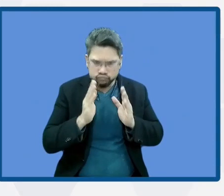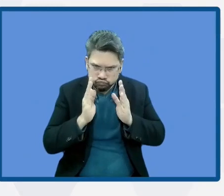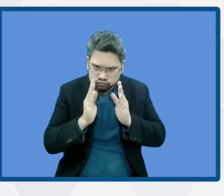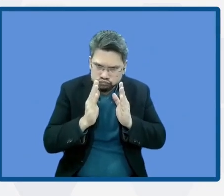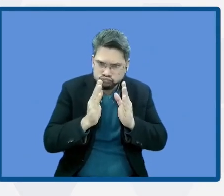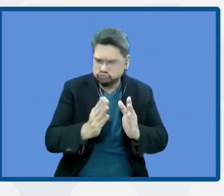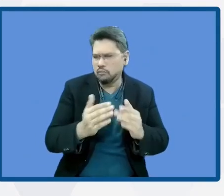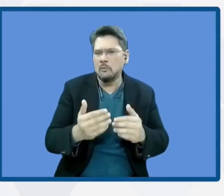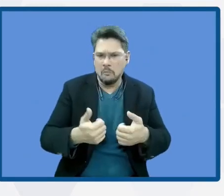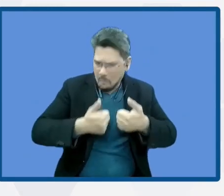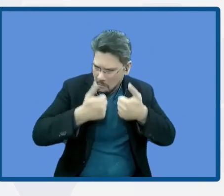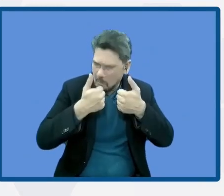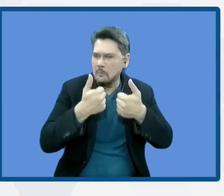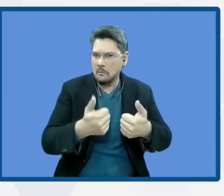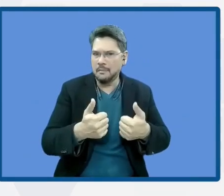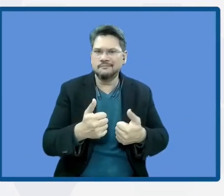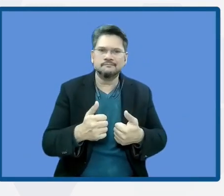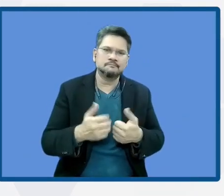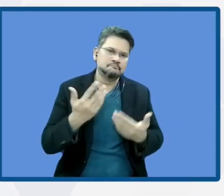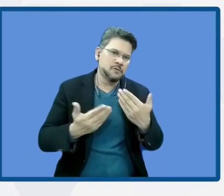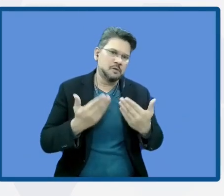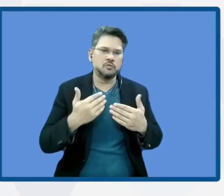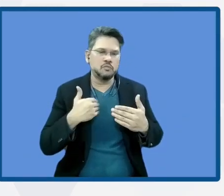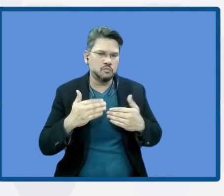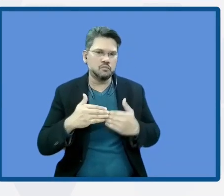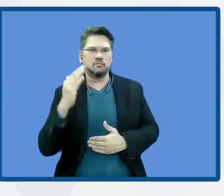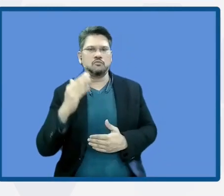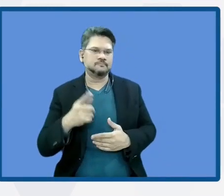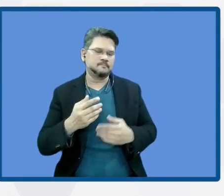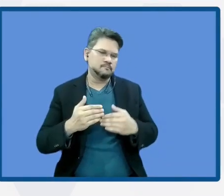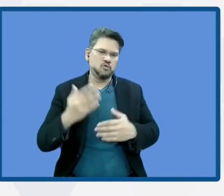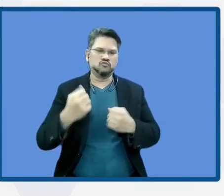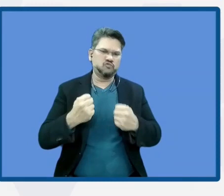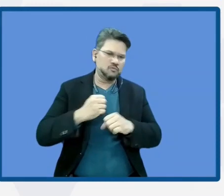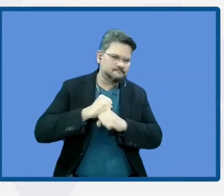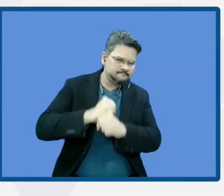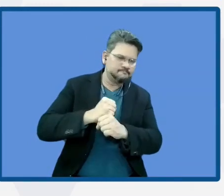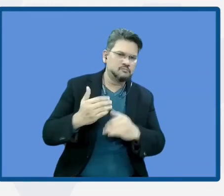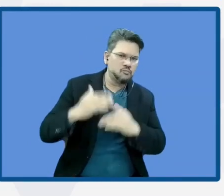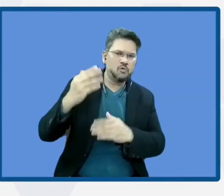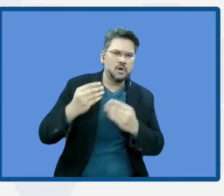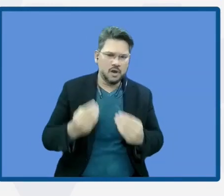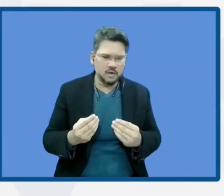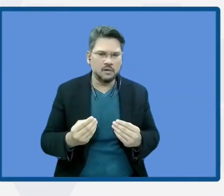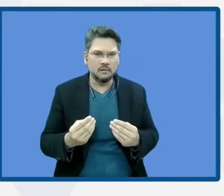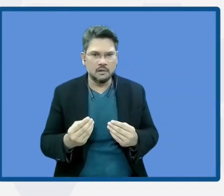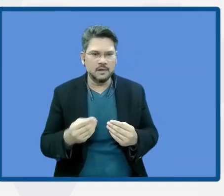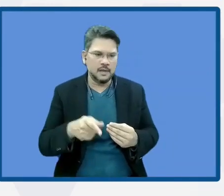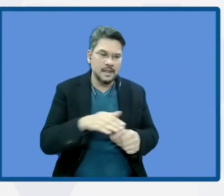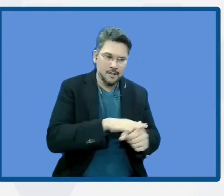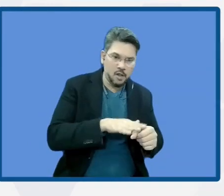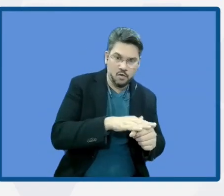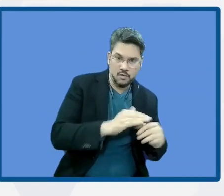be more specific in resiliency. We can increase resiliency at the local level actions